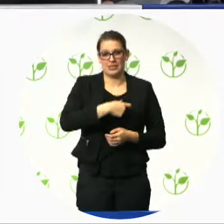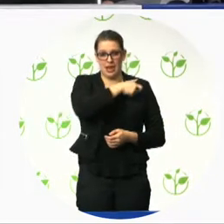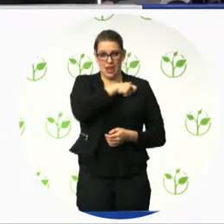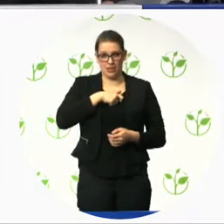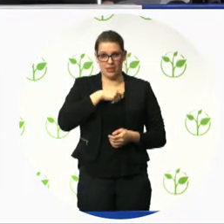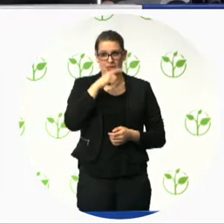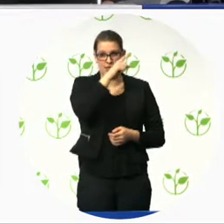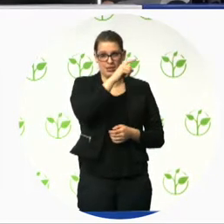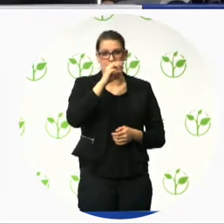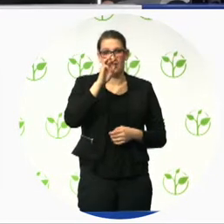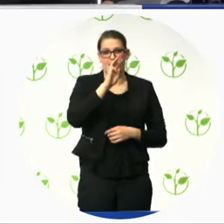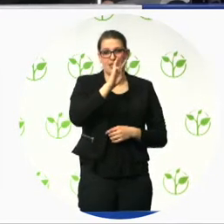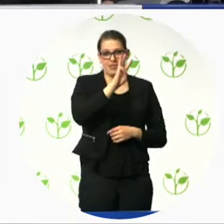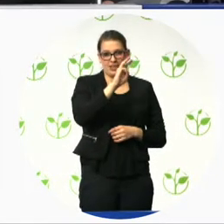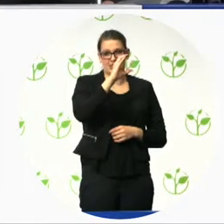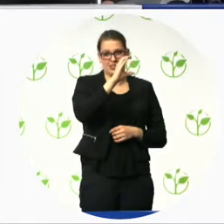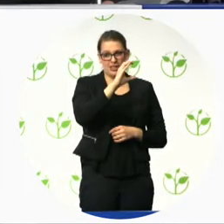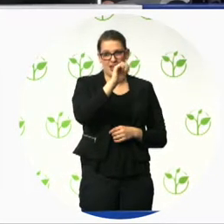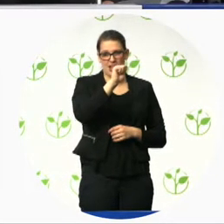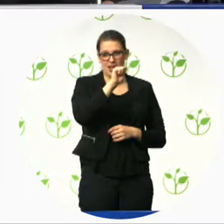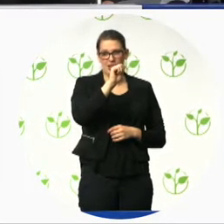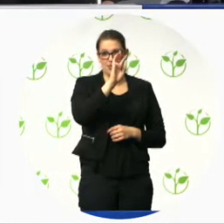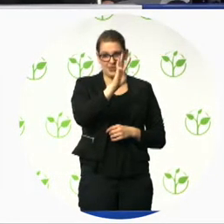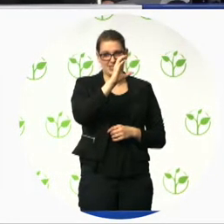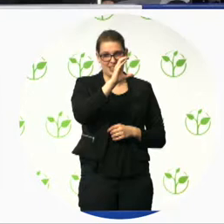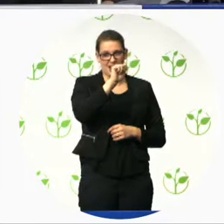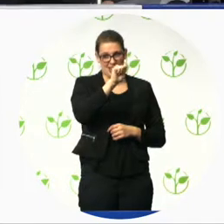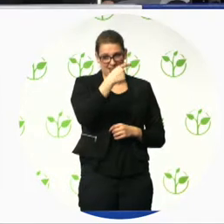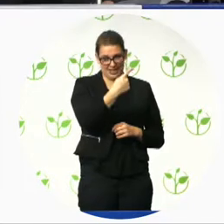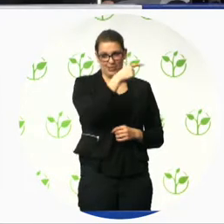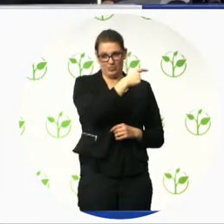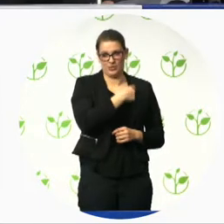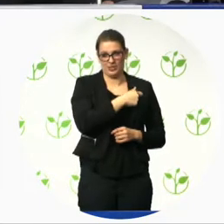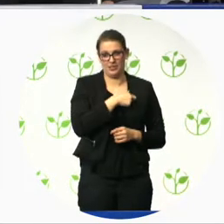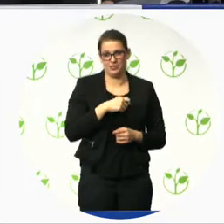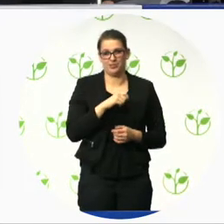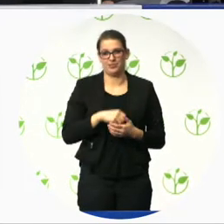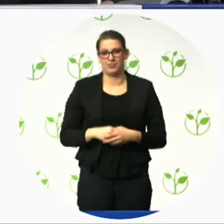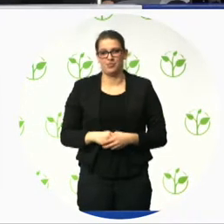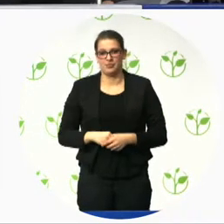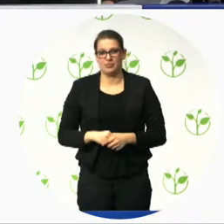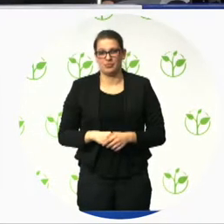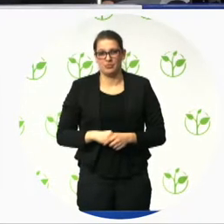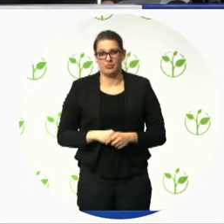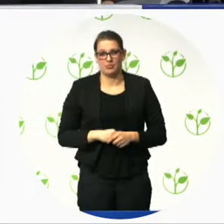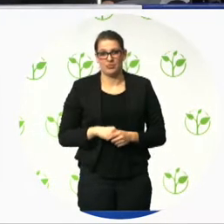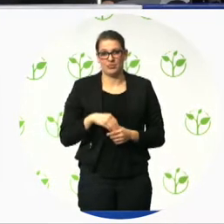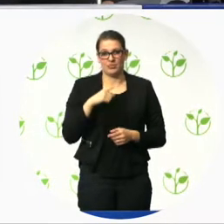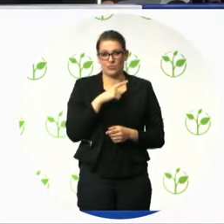certification, but all these certifications are offered not by independent organizations.